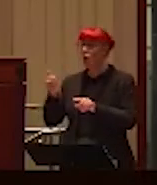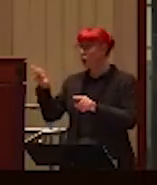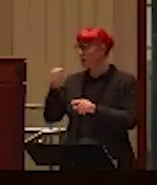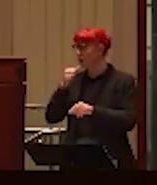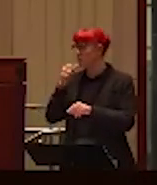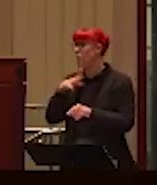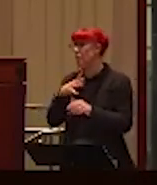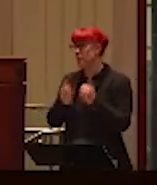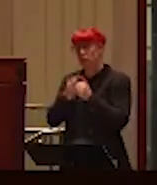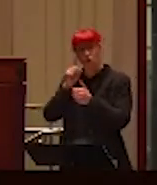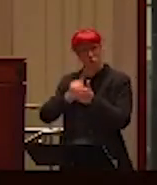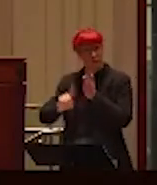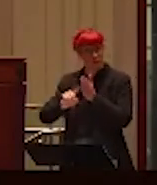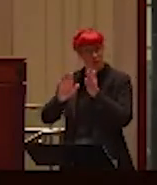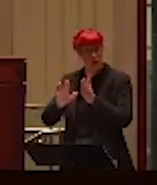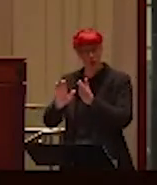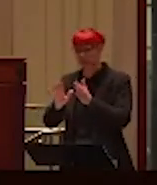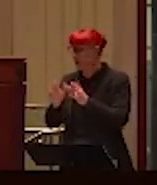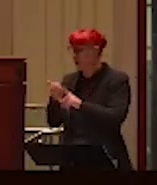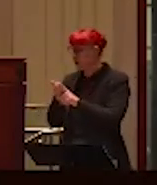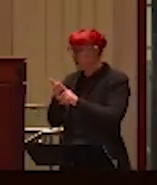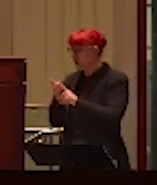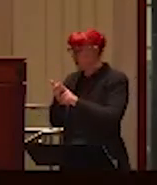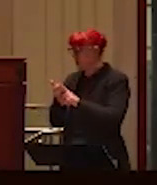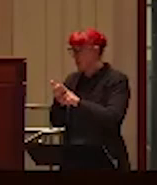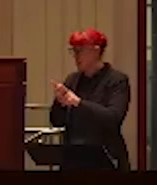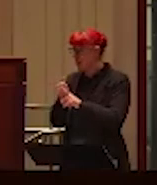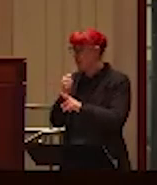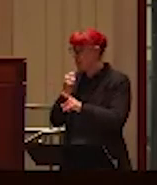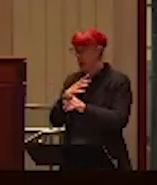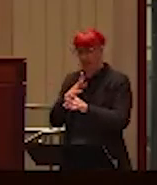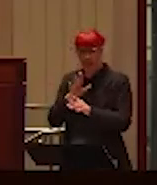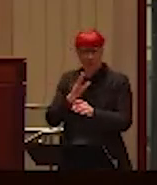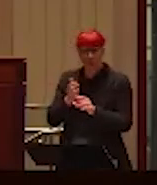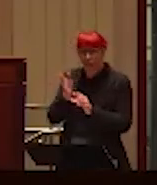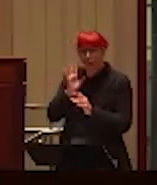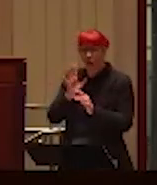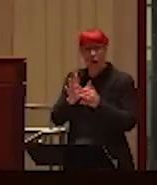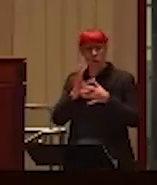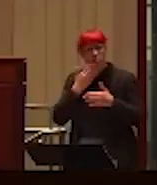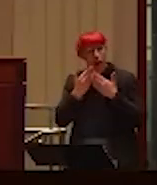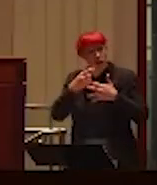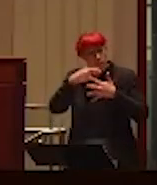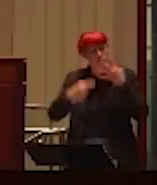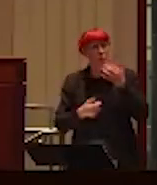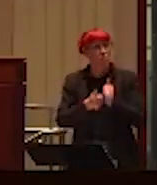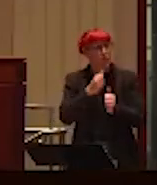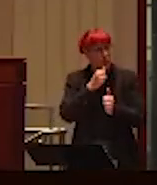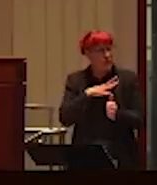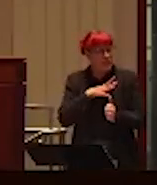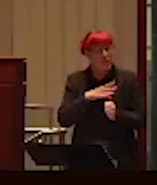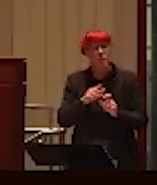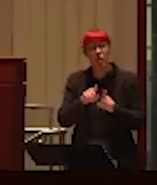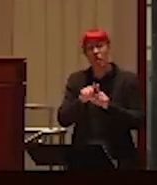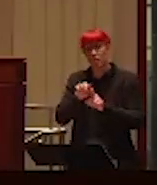the field. Well, everyone you mentioned, well, almost everyone you mentioned is a female, actually. I also like to think, though, that the editors recognize the wisdom